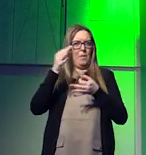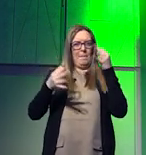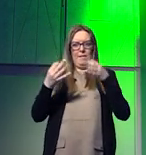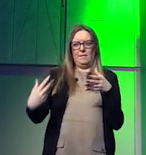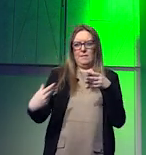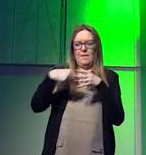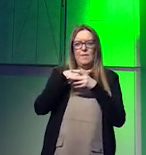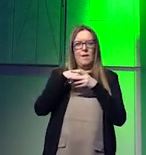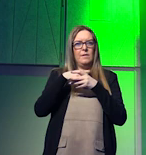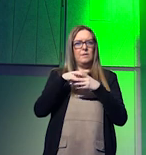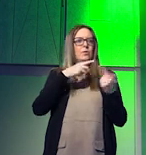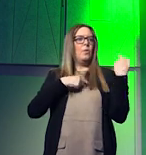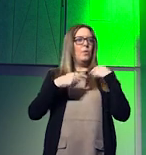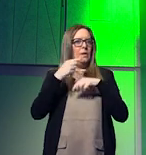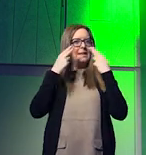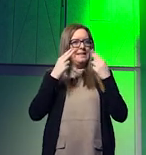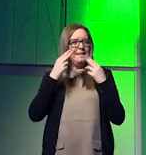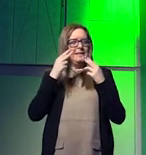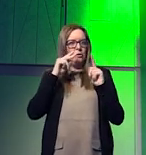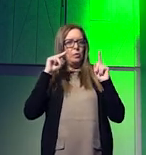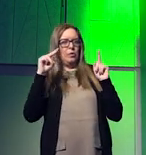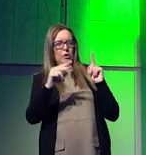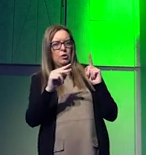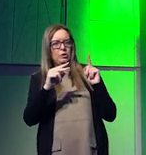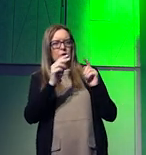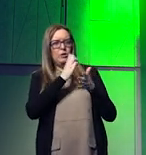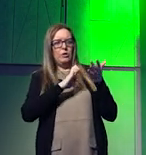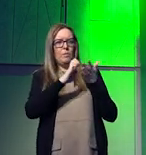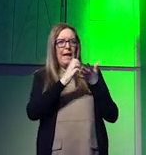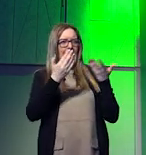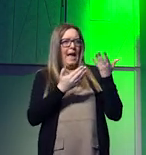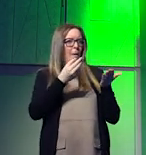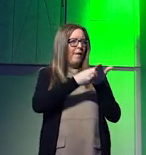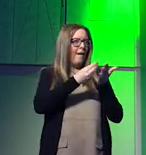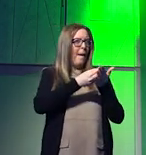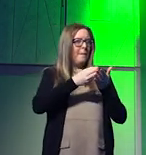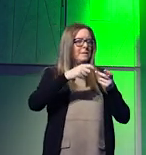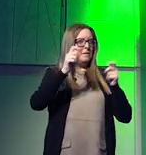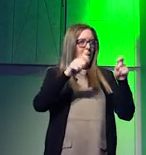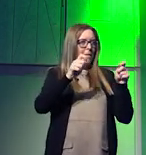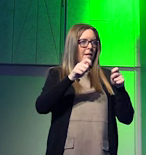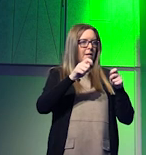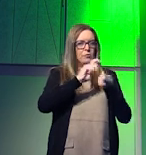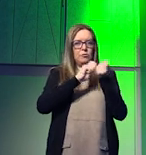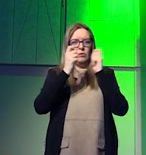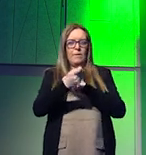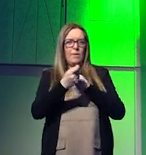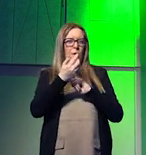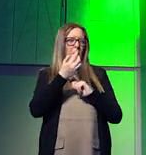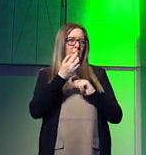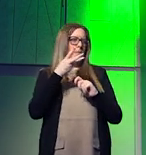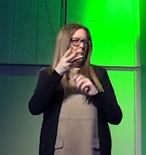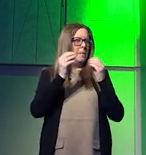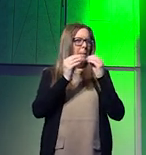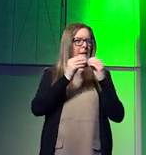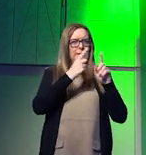Capacitating Europe means looking at how we do capital markets reforms indeed as was mentioned by the Draghi report or will be mentioned